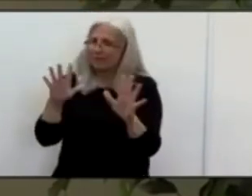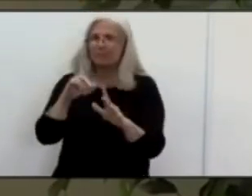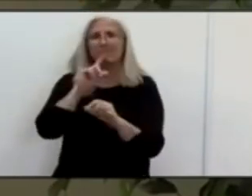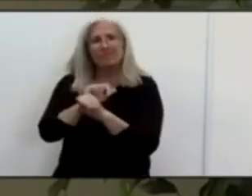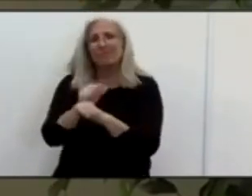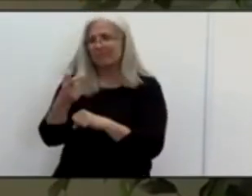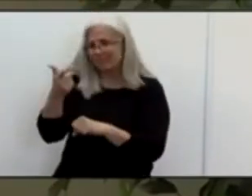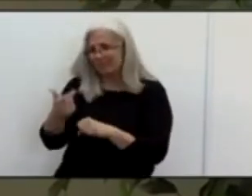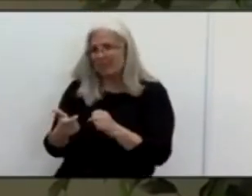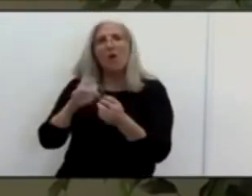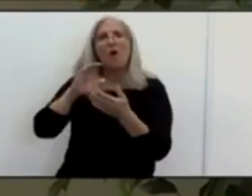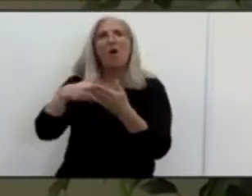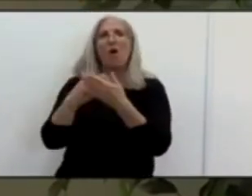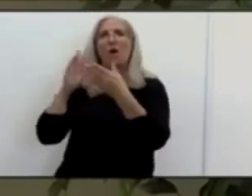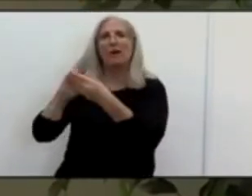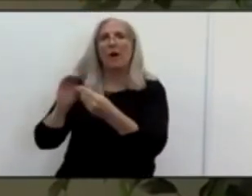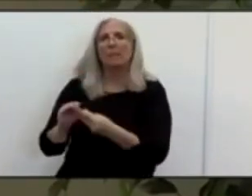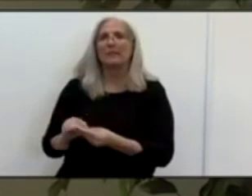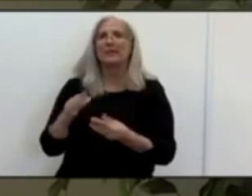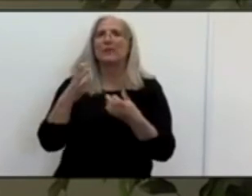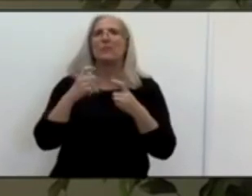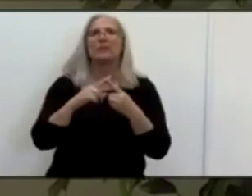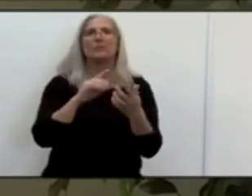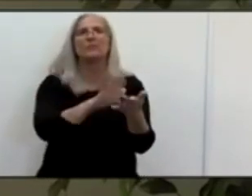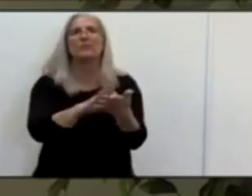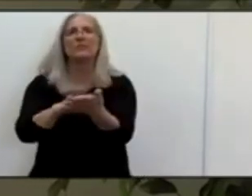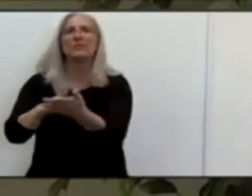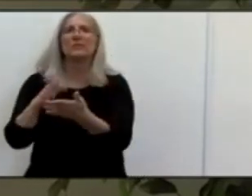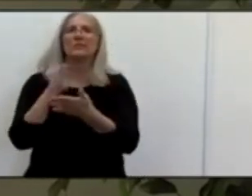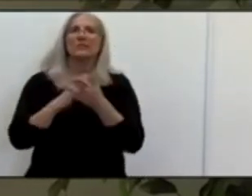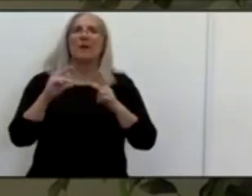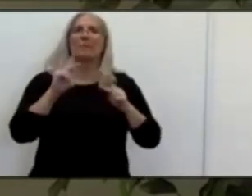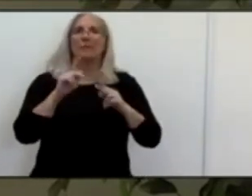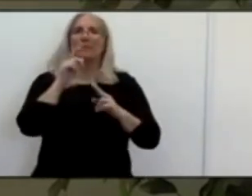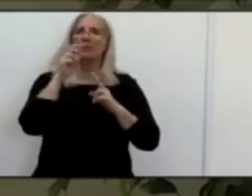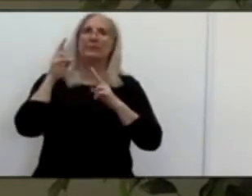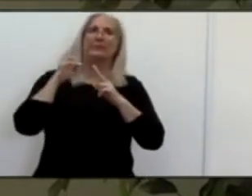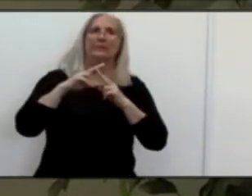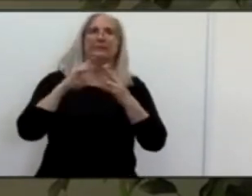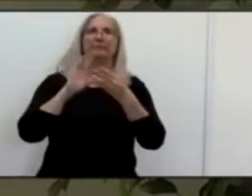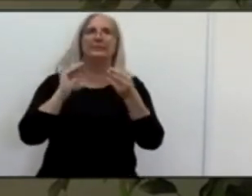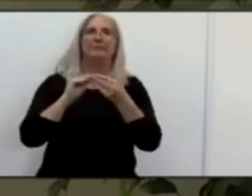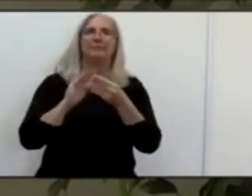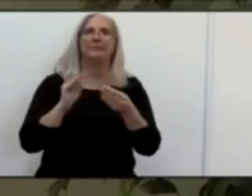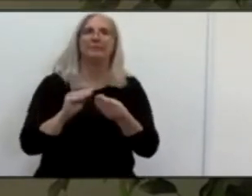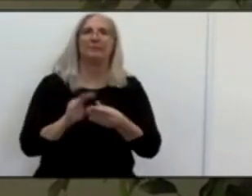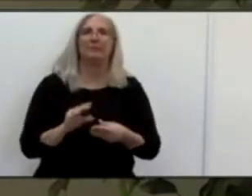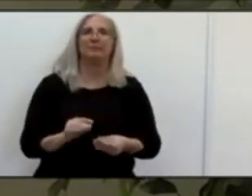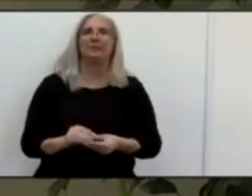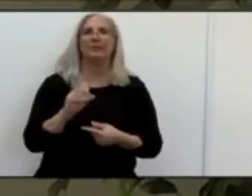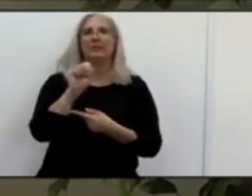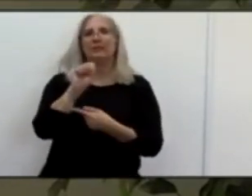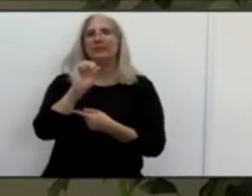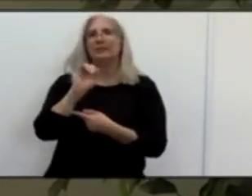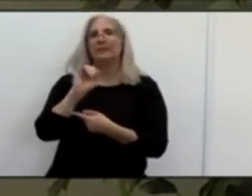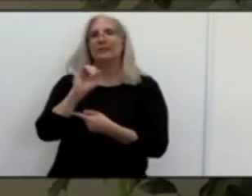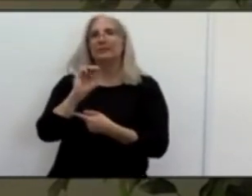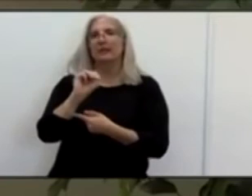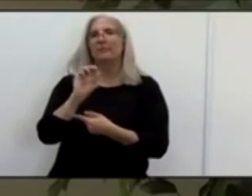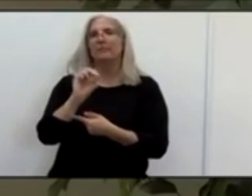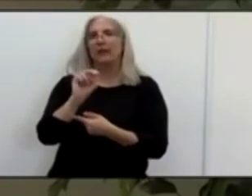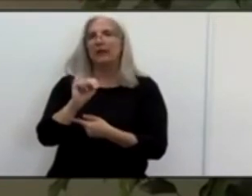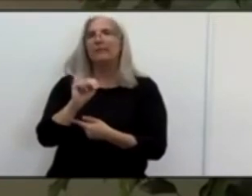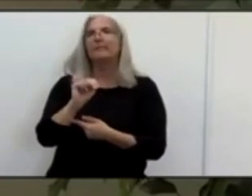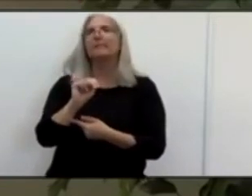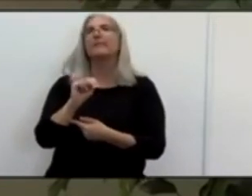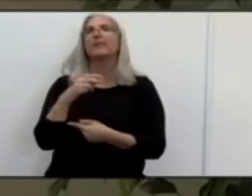just want to kind of give out some shout outs right here. So top fan, Simon. So Simon, we know you well here and we really appreciate all the feedback and all, you know,